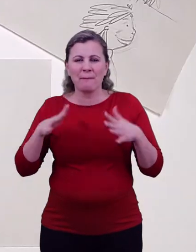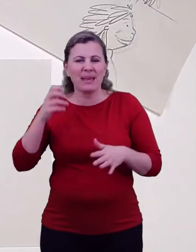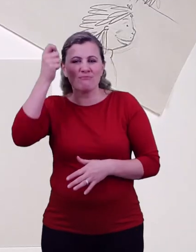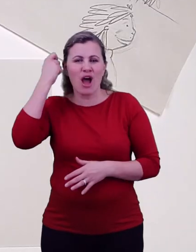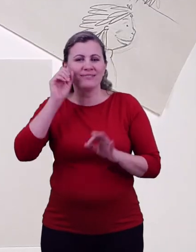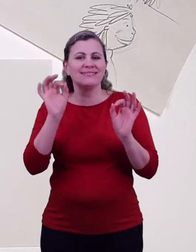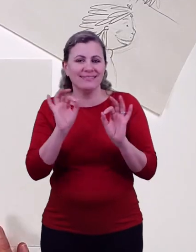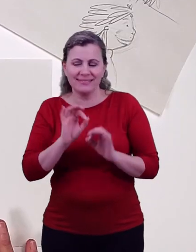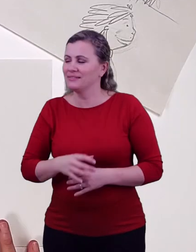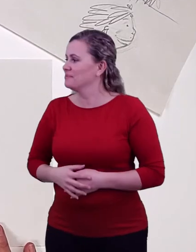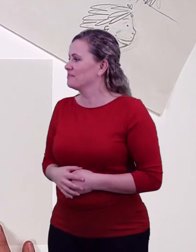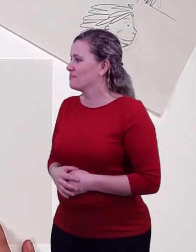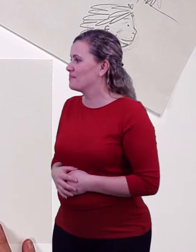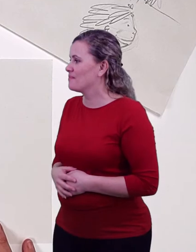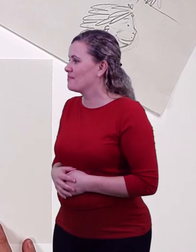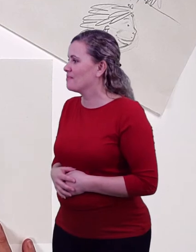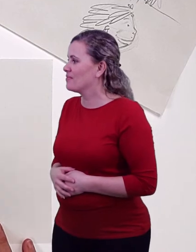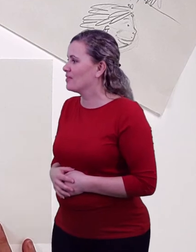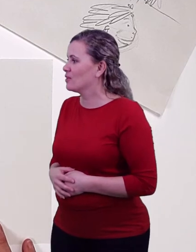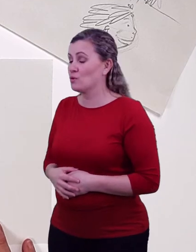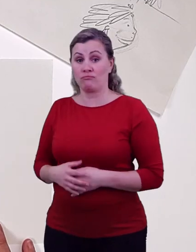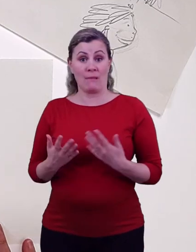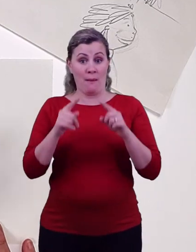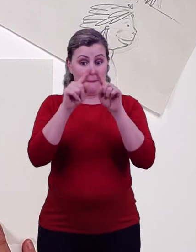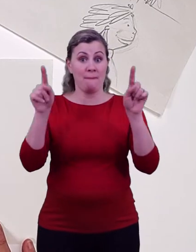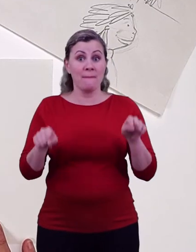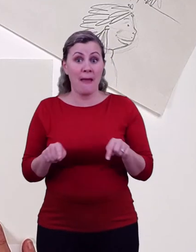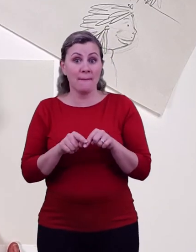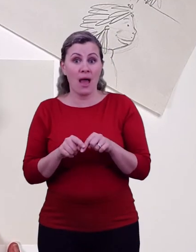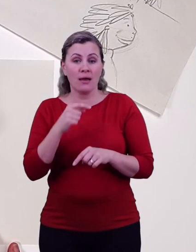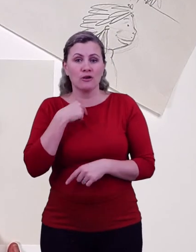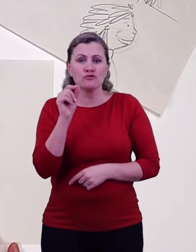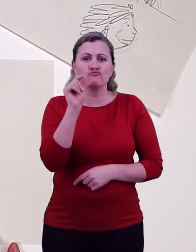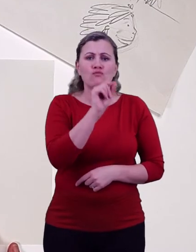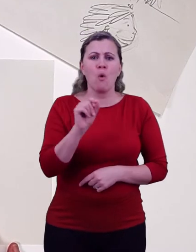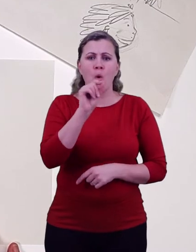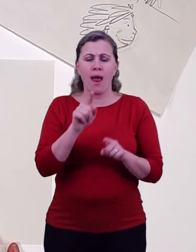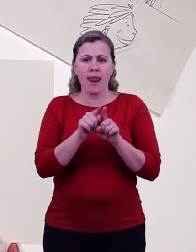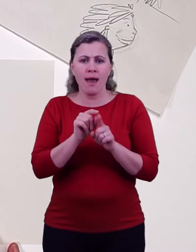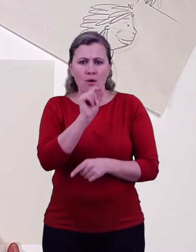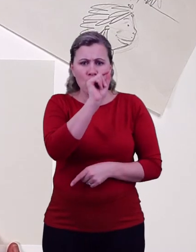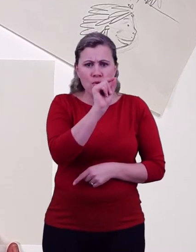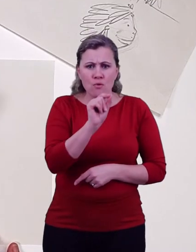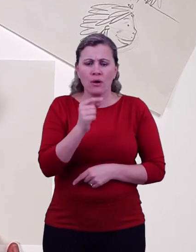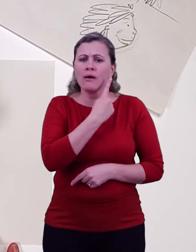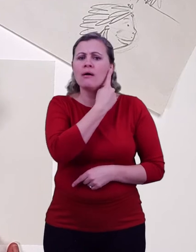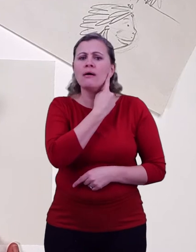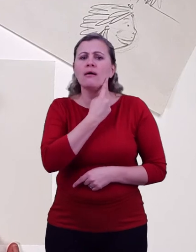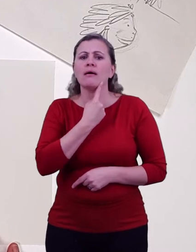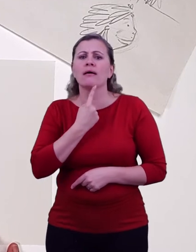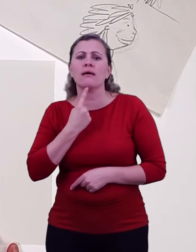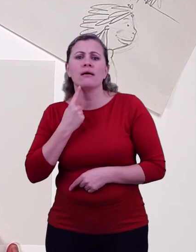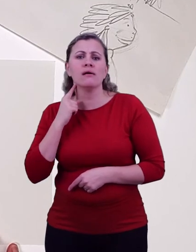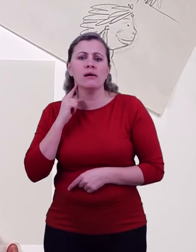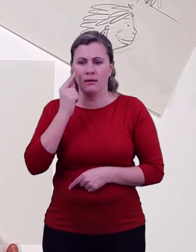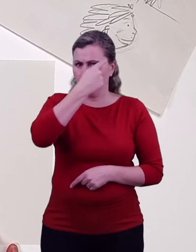Get your pencil and let's begin by practising drawing Orani's face. I'm going to draw her face shape first. It's like a soft